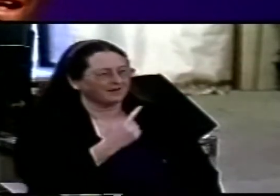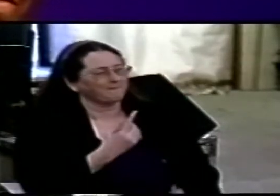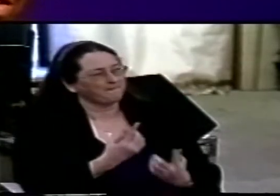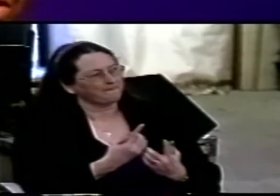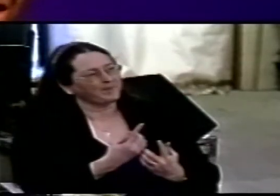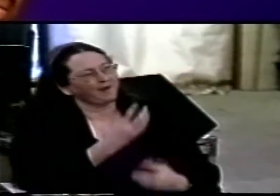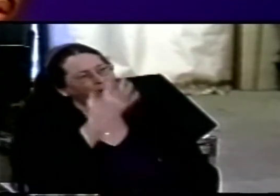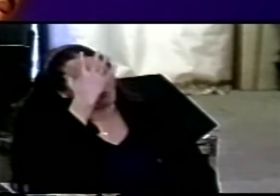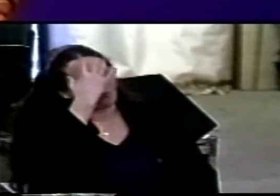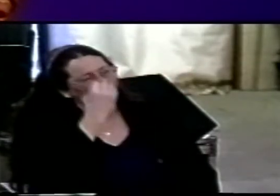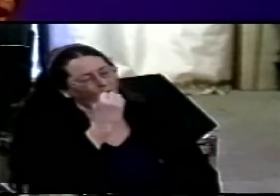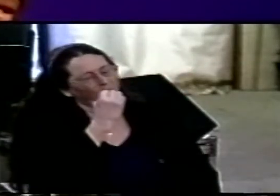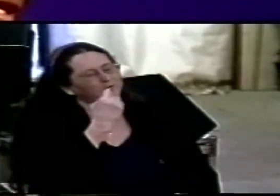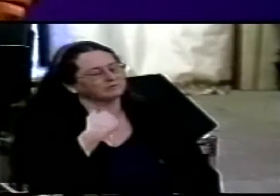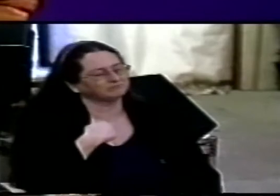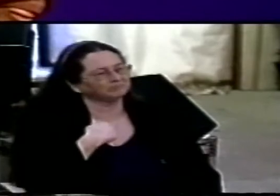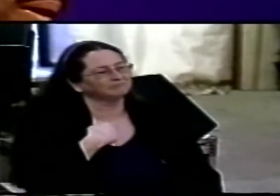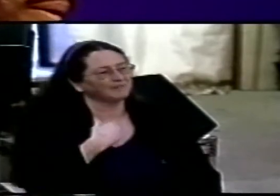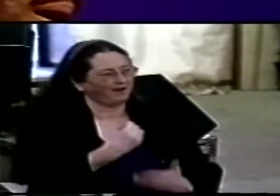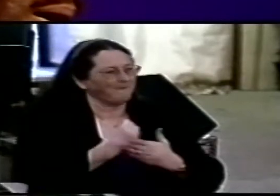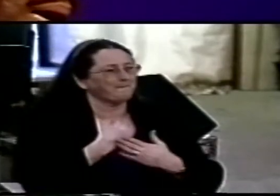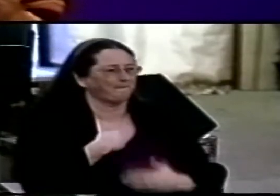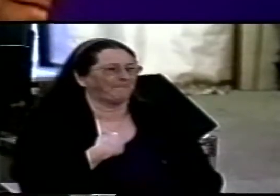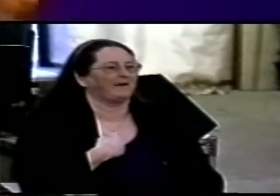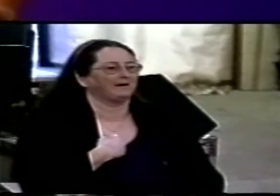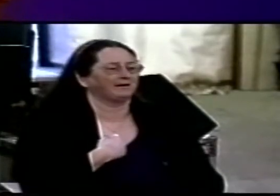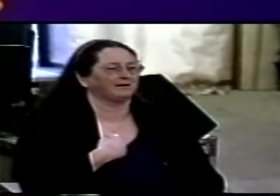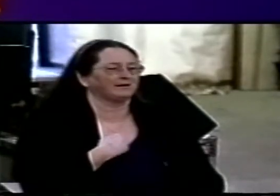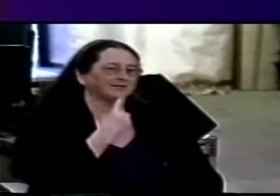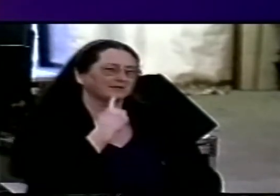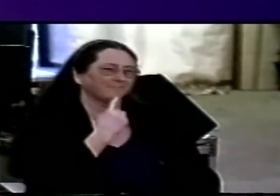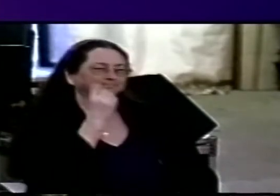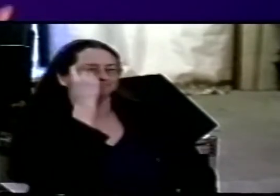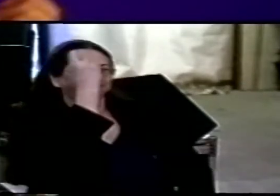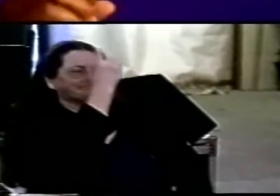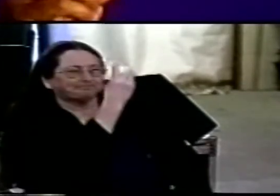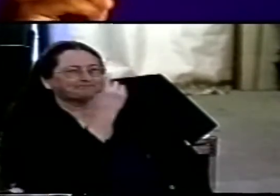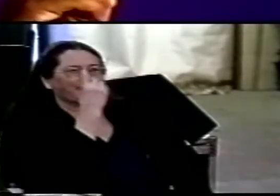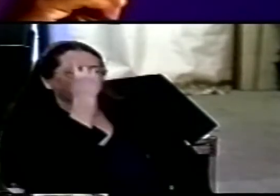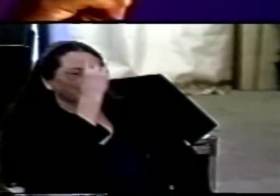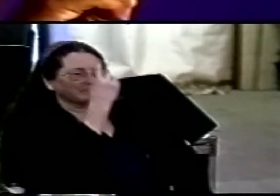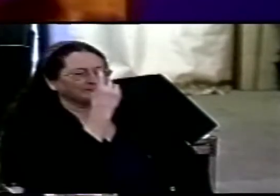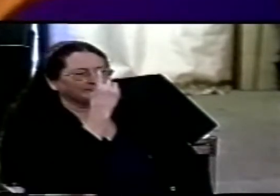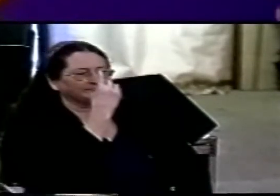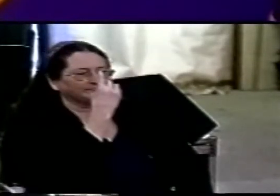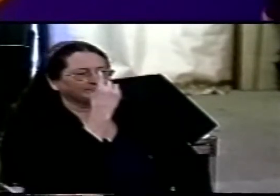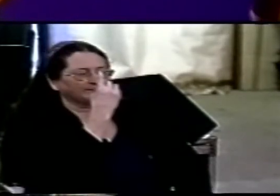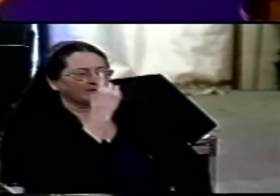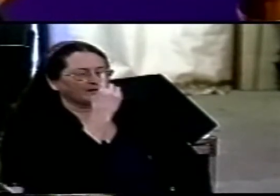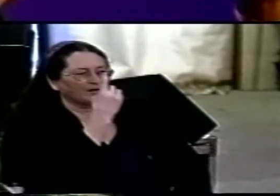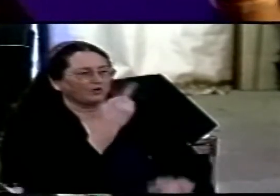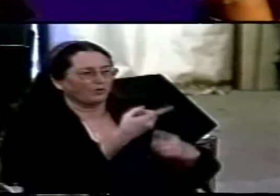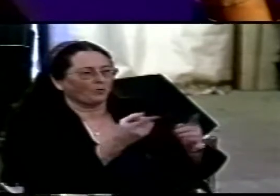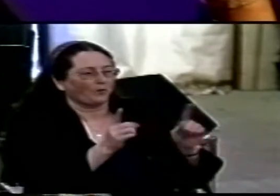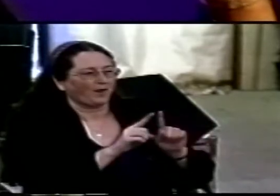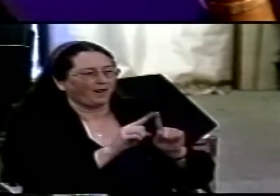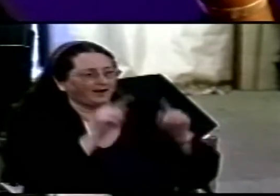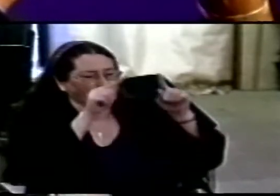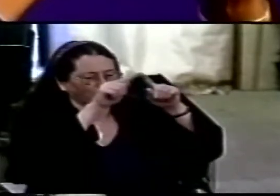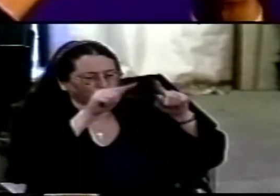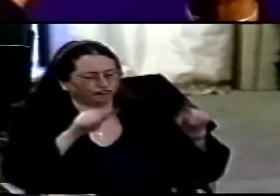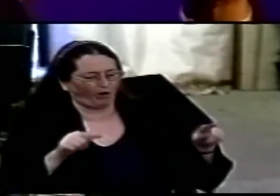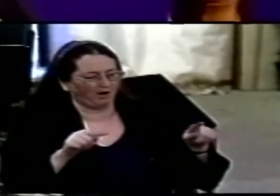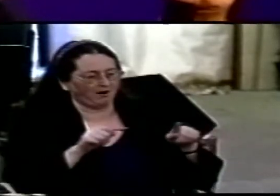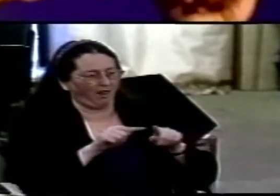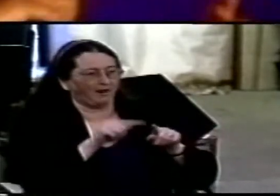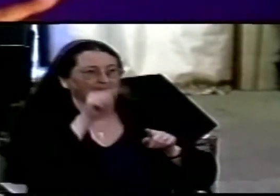I found very helpful he said imagine he said that we are in a triangle at the top there is